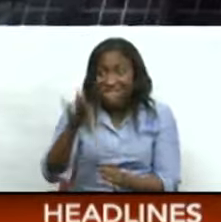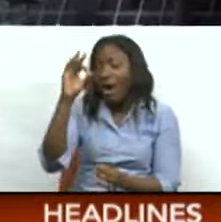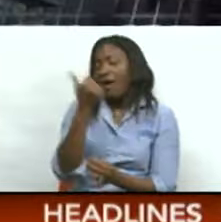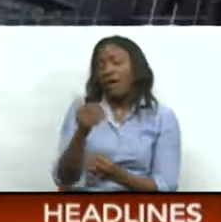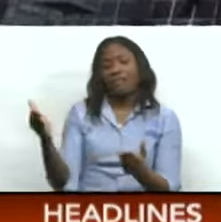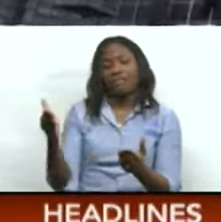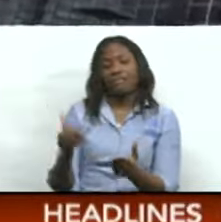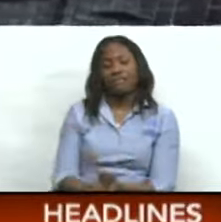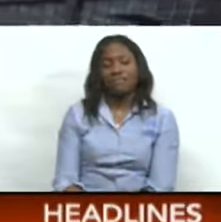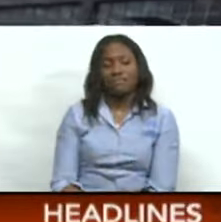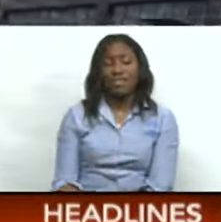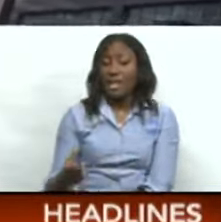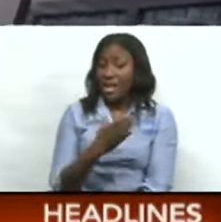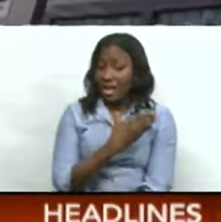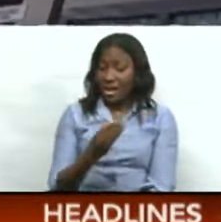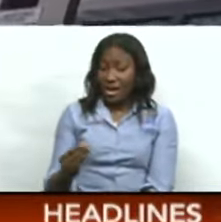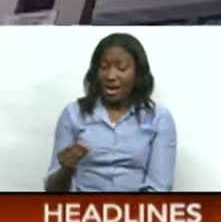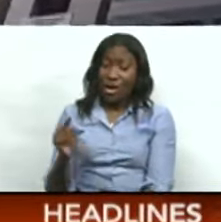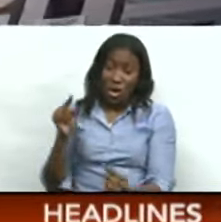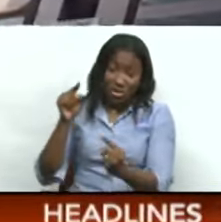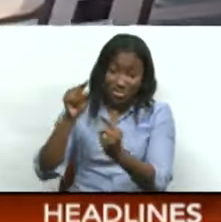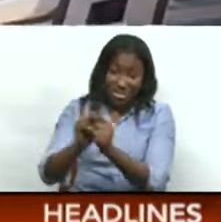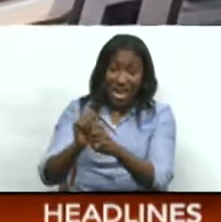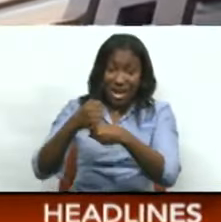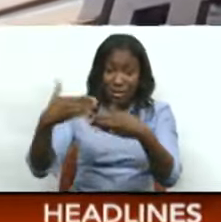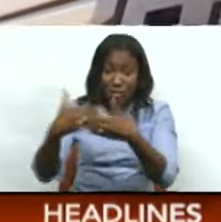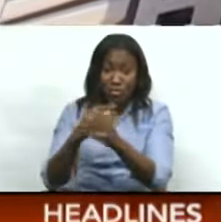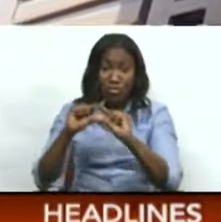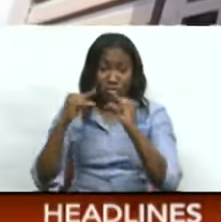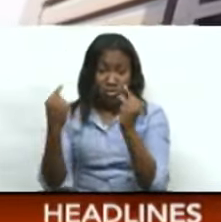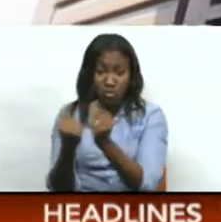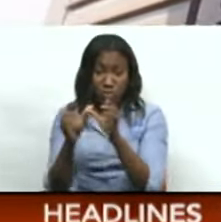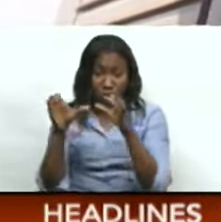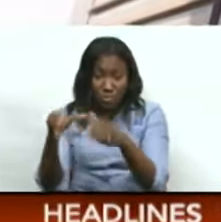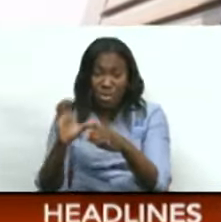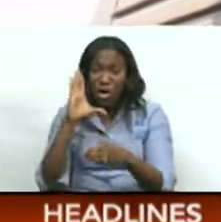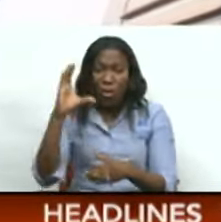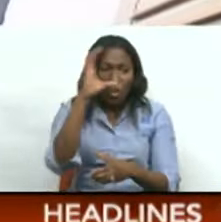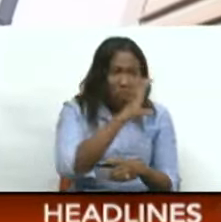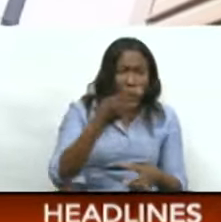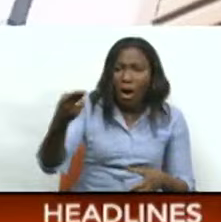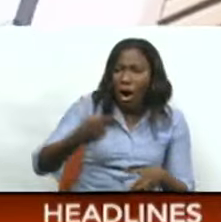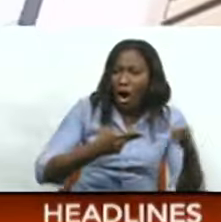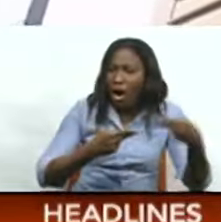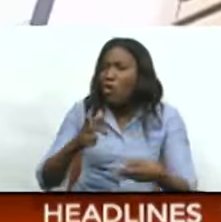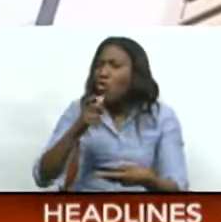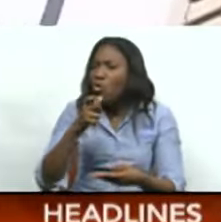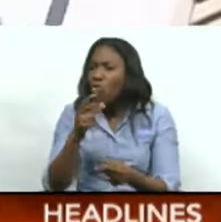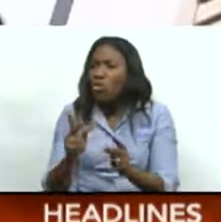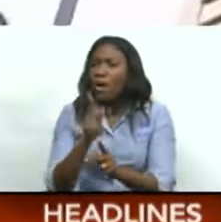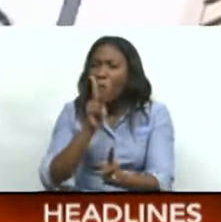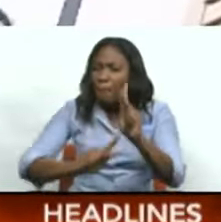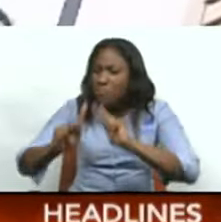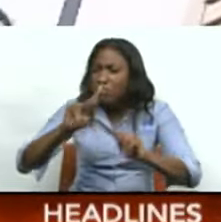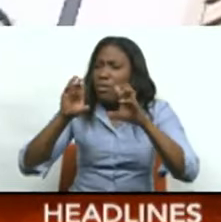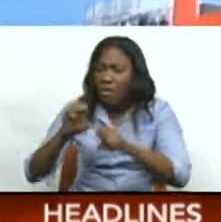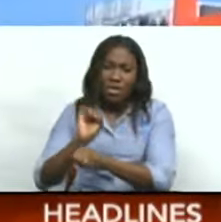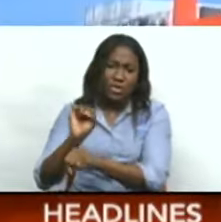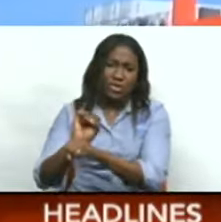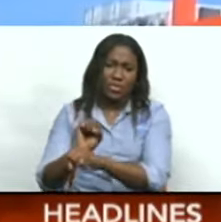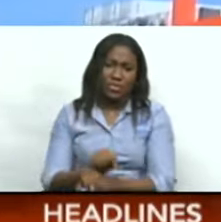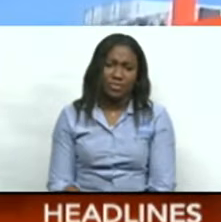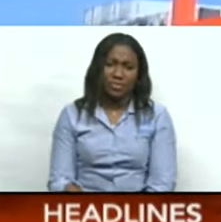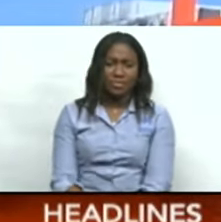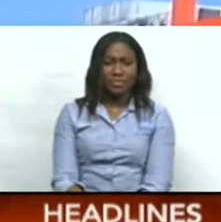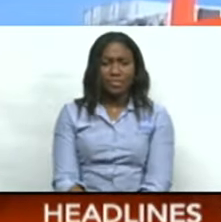found. In the meantime, Customs has been asked to undertake a fierce recruitment drive to get its human resource to optimal levels.